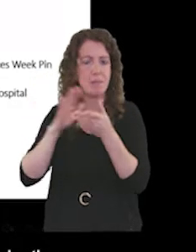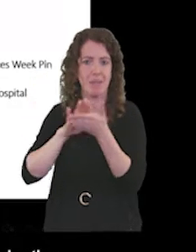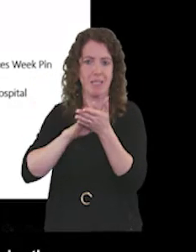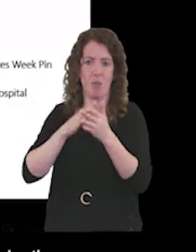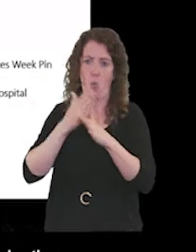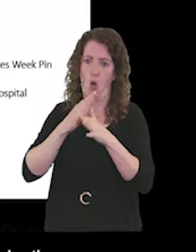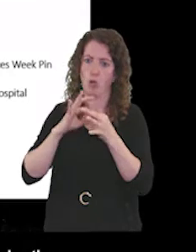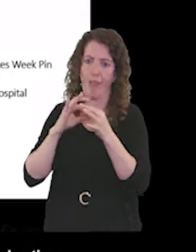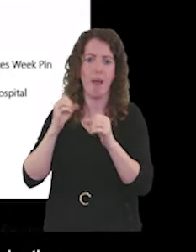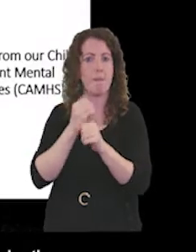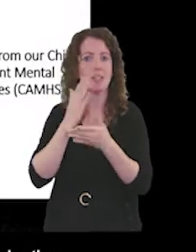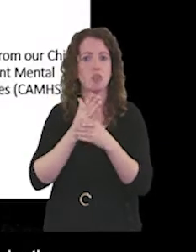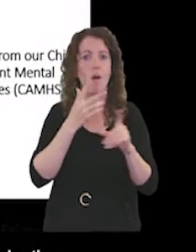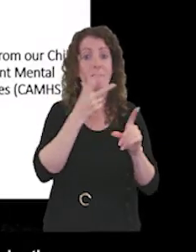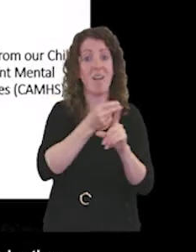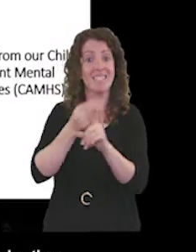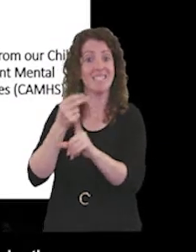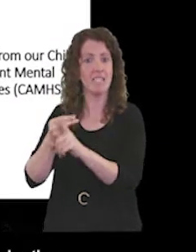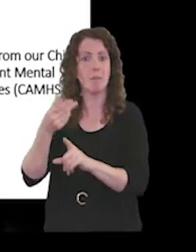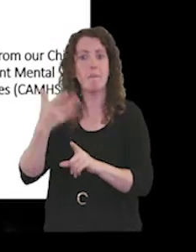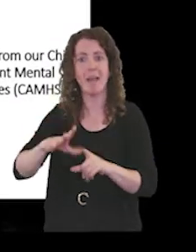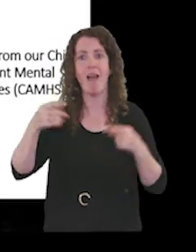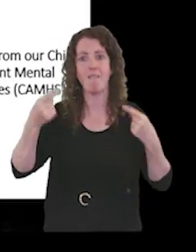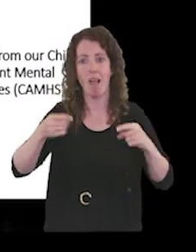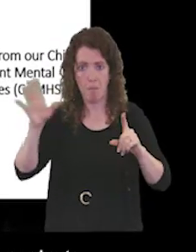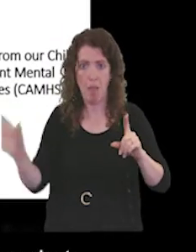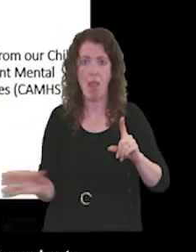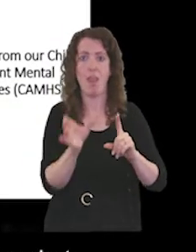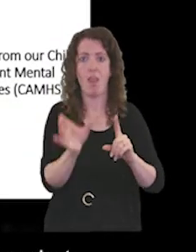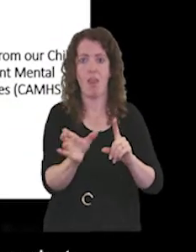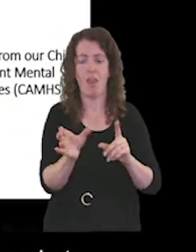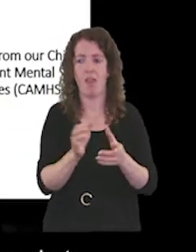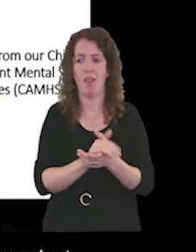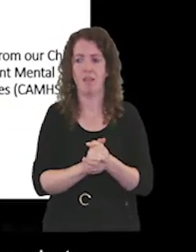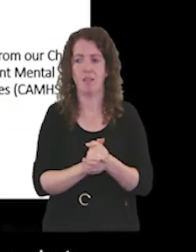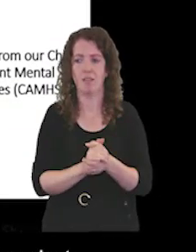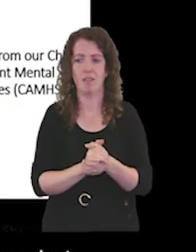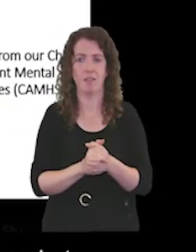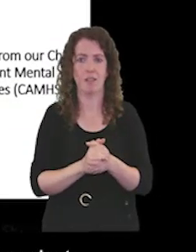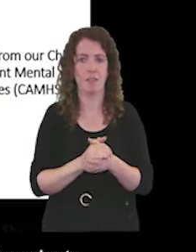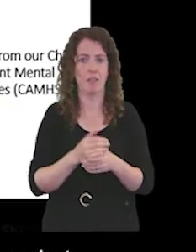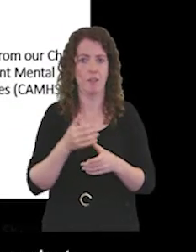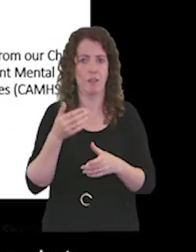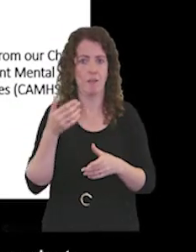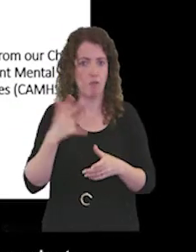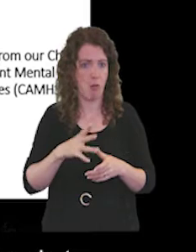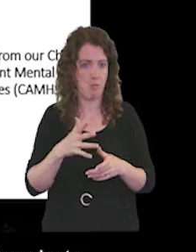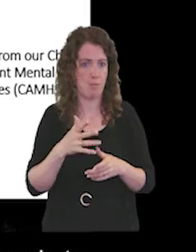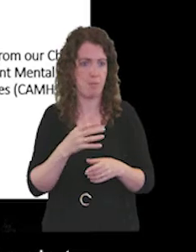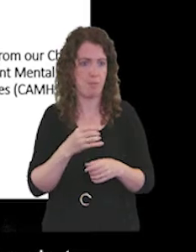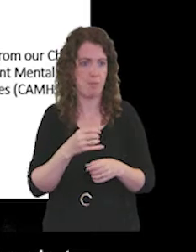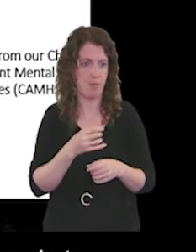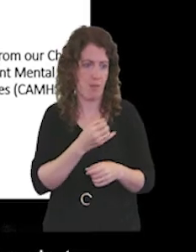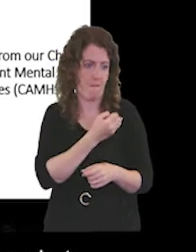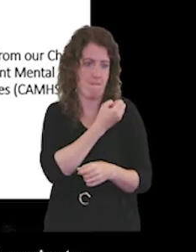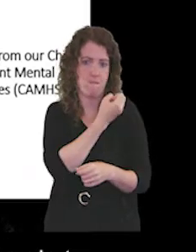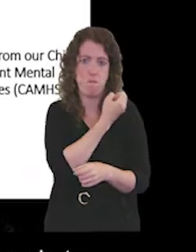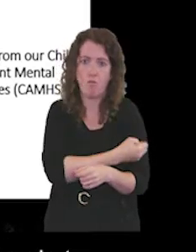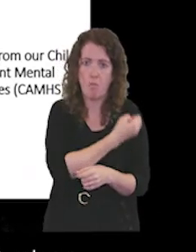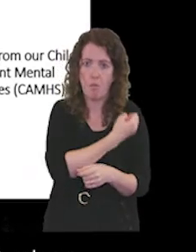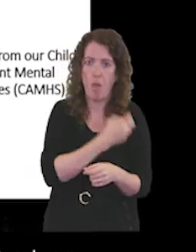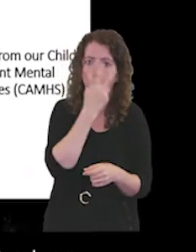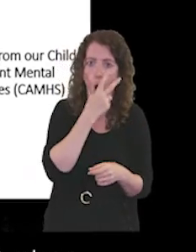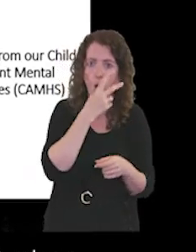the vaccination has been available from the very vulnerable older cohorts of our